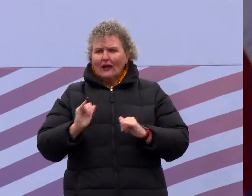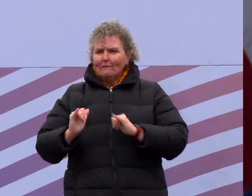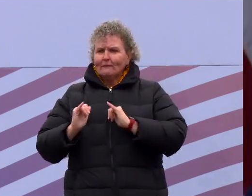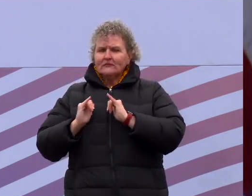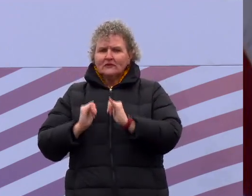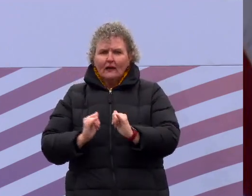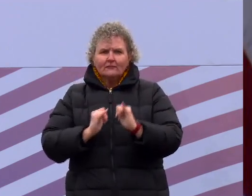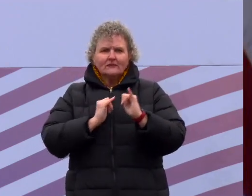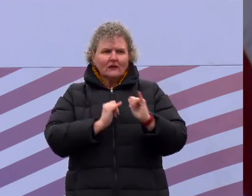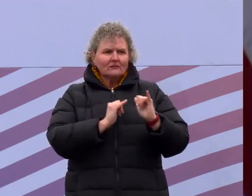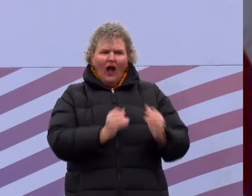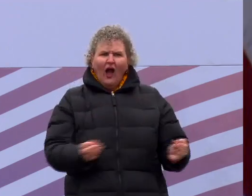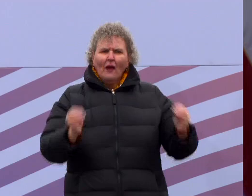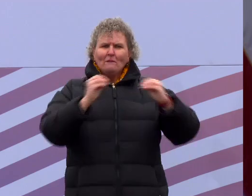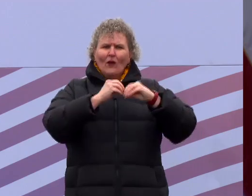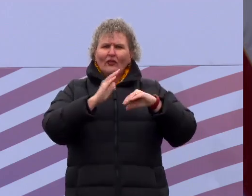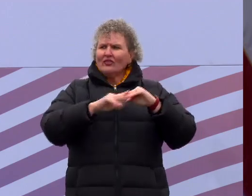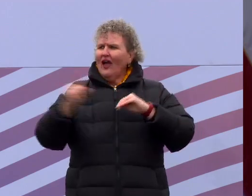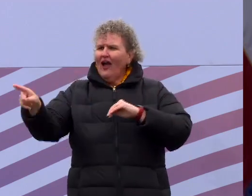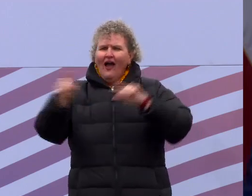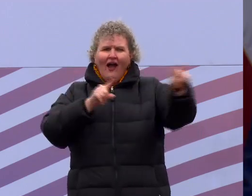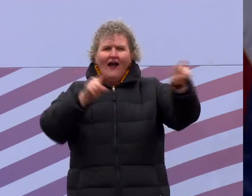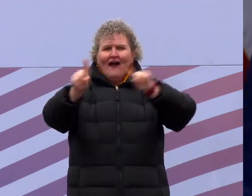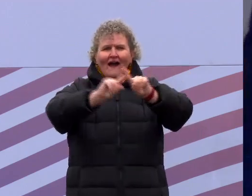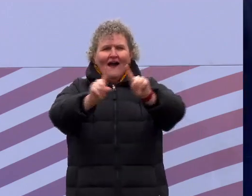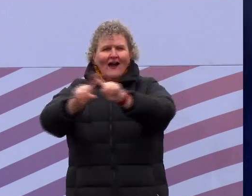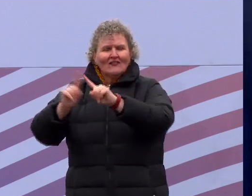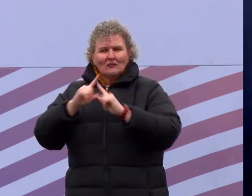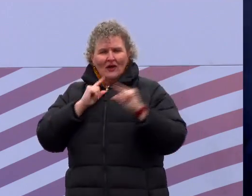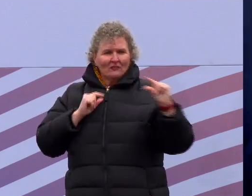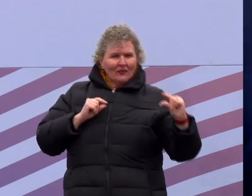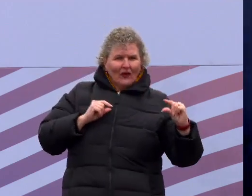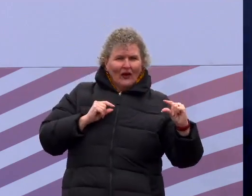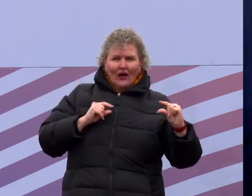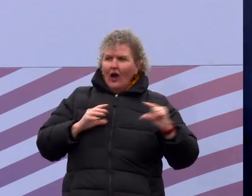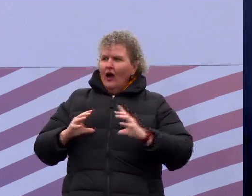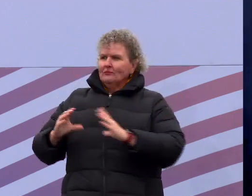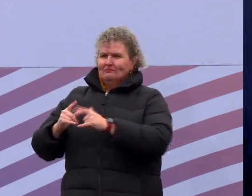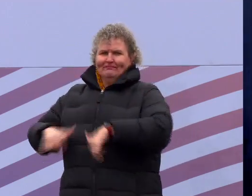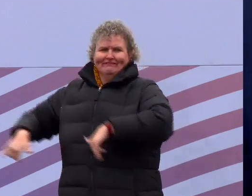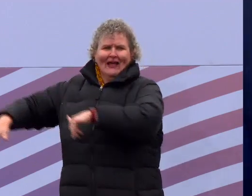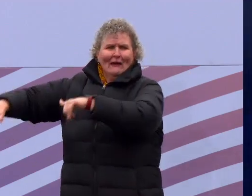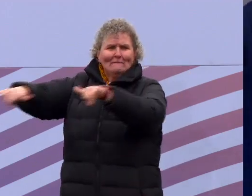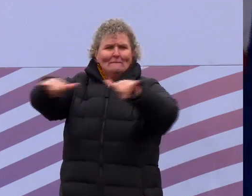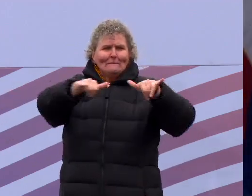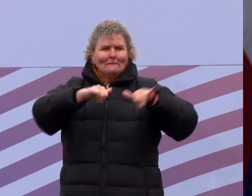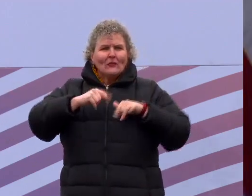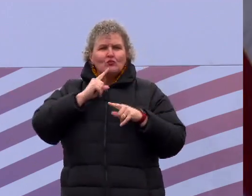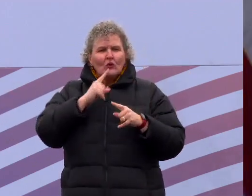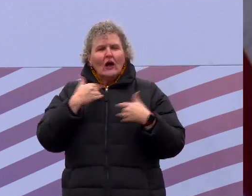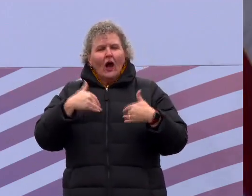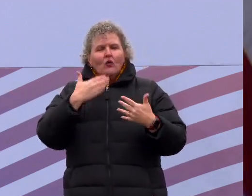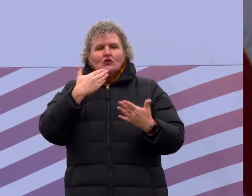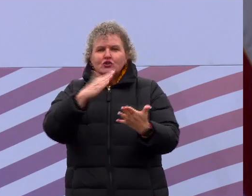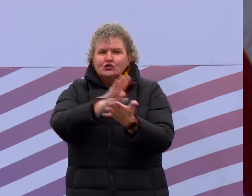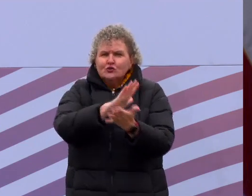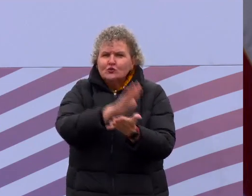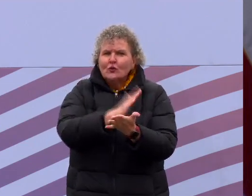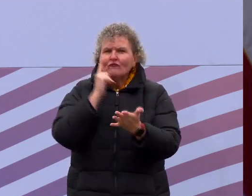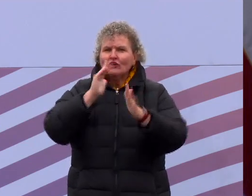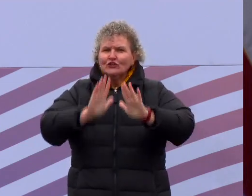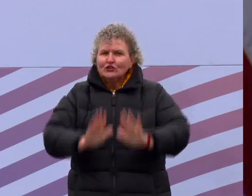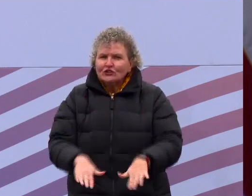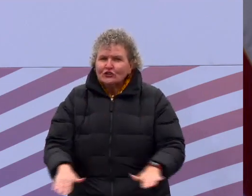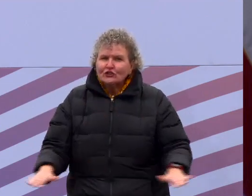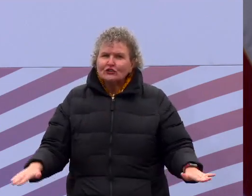Pennsylvanians across class, color, and creed want good schools for their children, the opportunity to join the middle class and